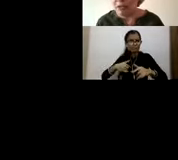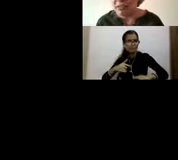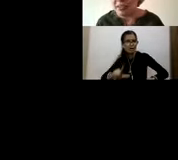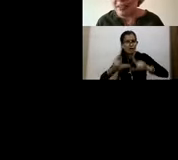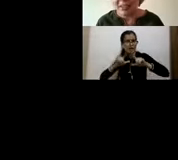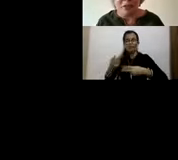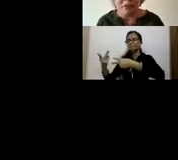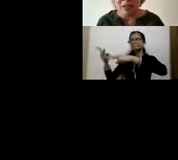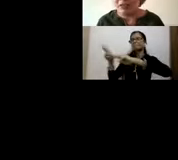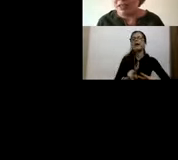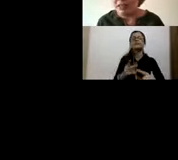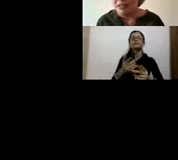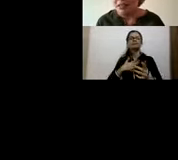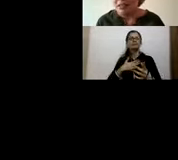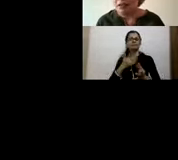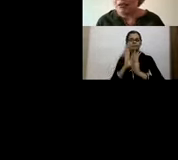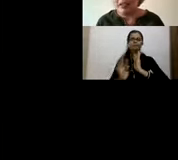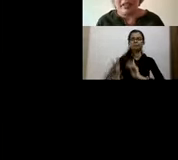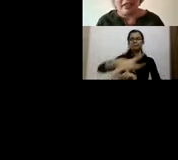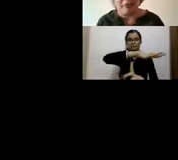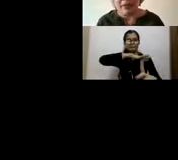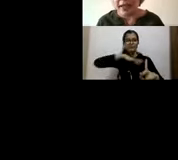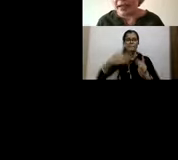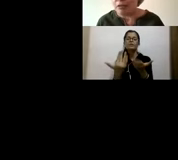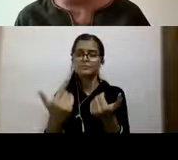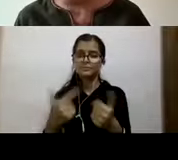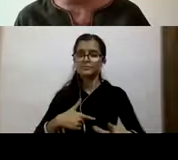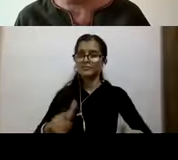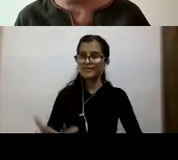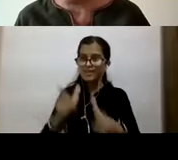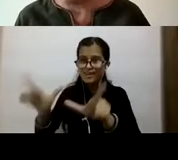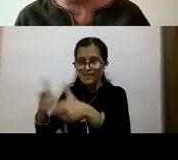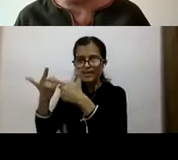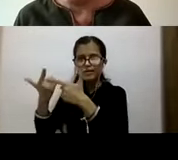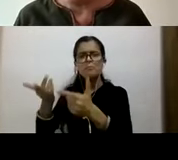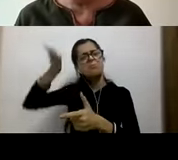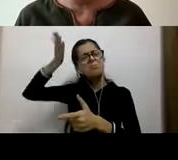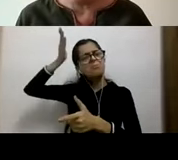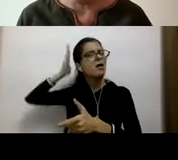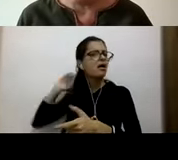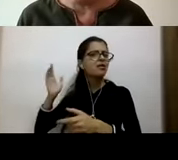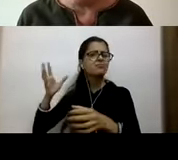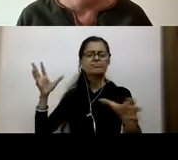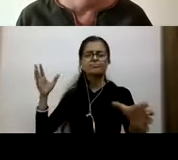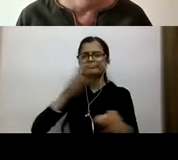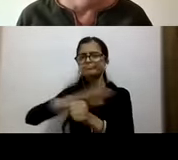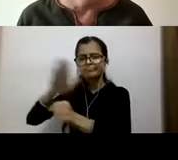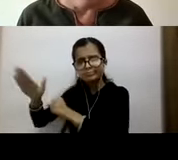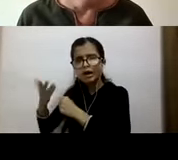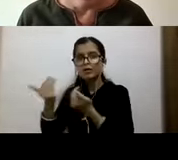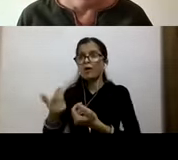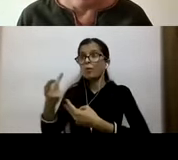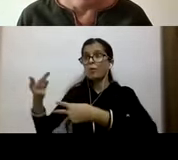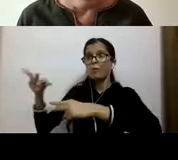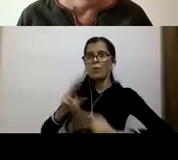the forest. We're seeing these signs of recovery of trees that have been hacked for decades, finally finding a new lease of